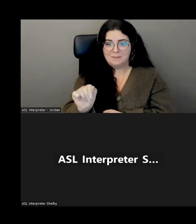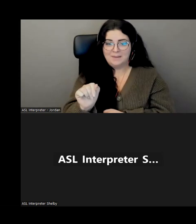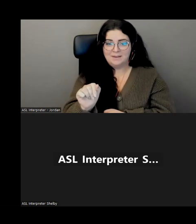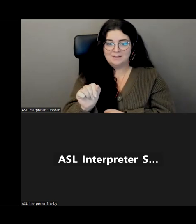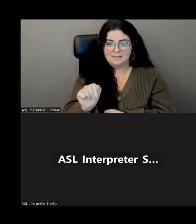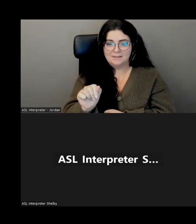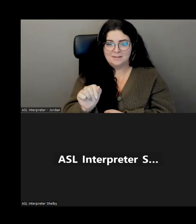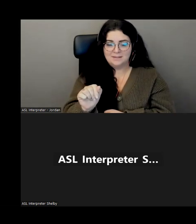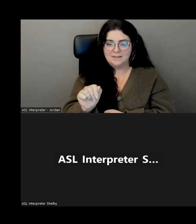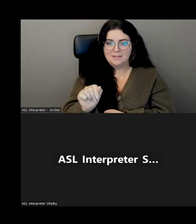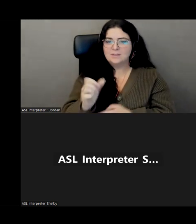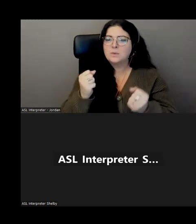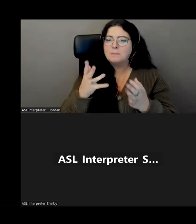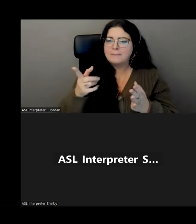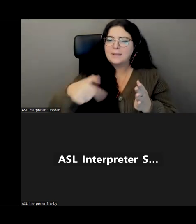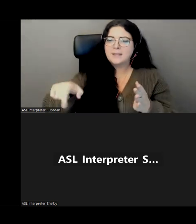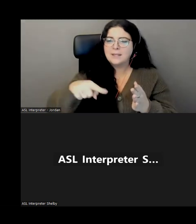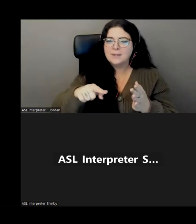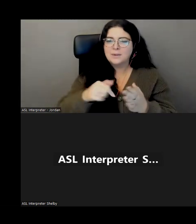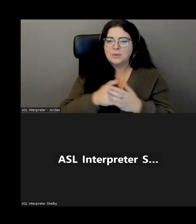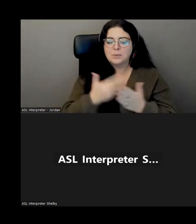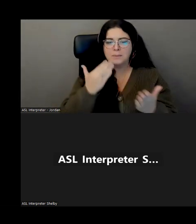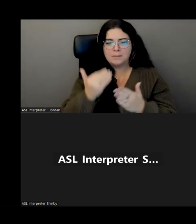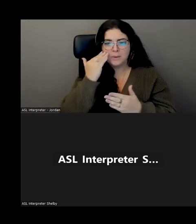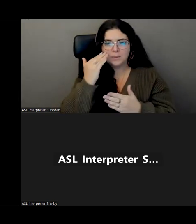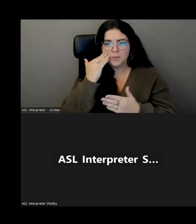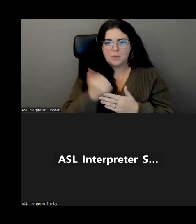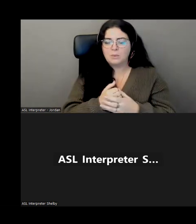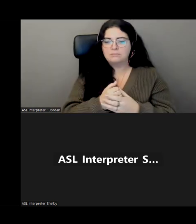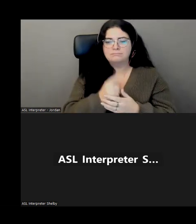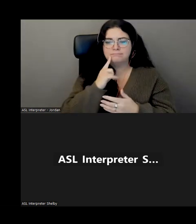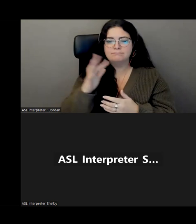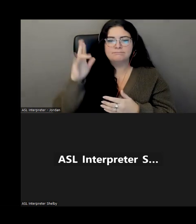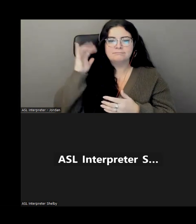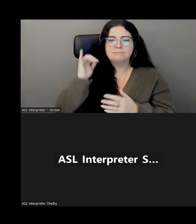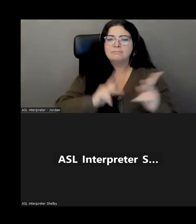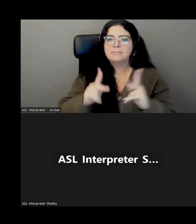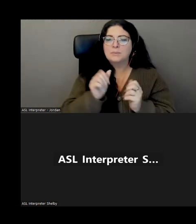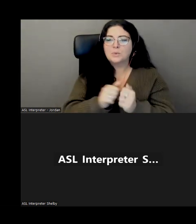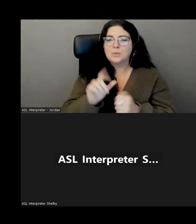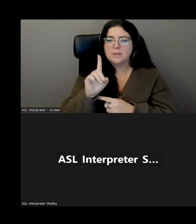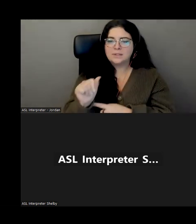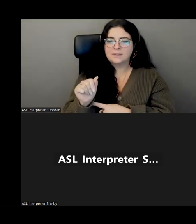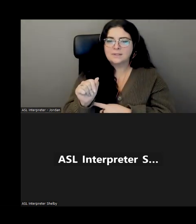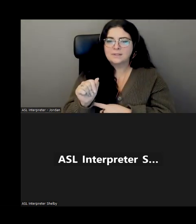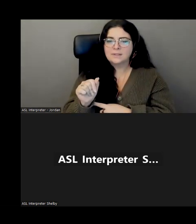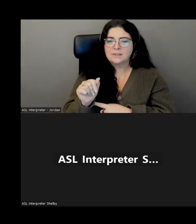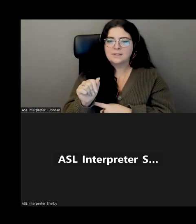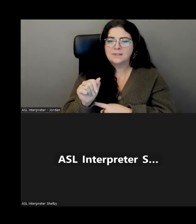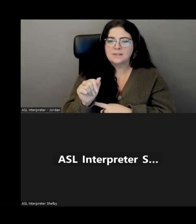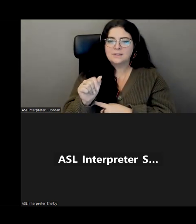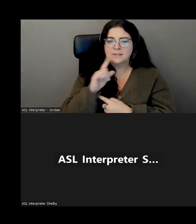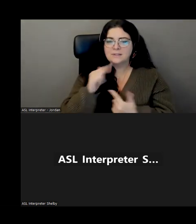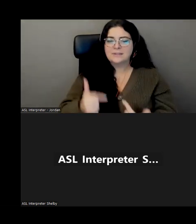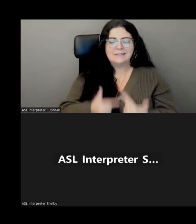As many of you on this call would be aware of, once upon a time, people with disabilities once lived